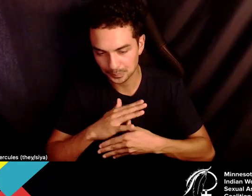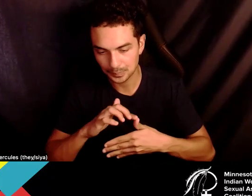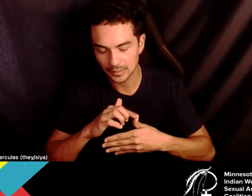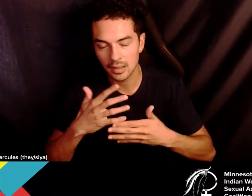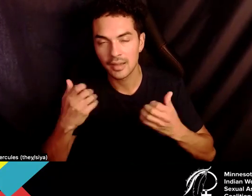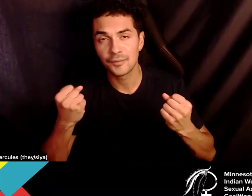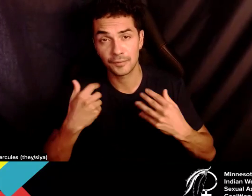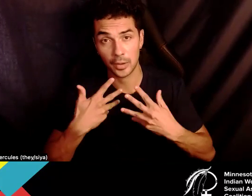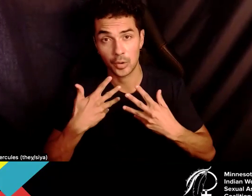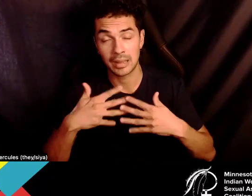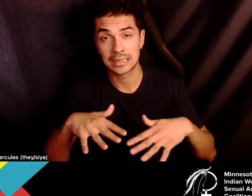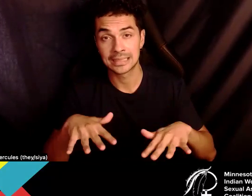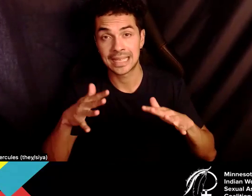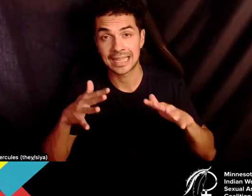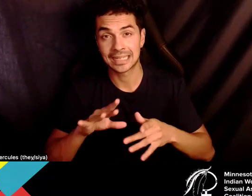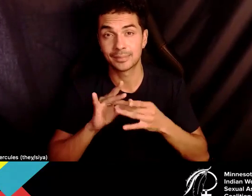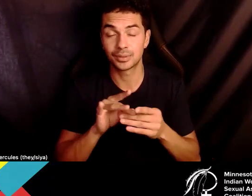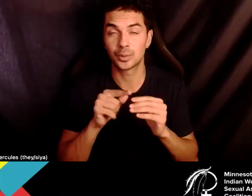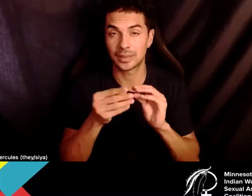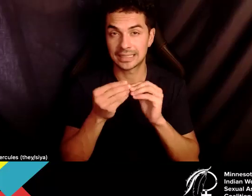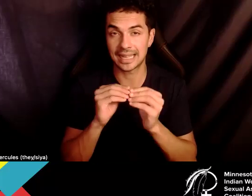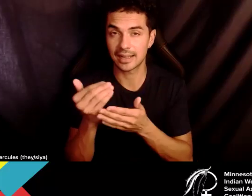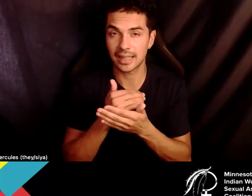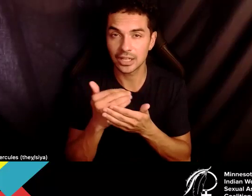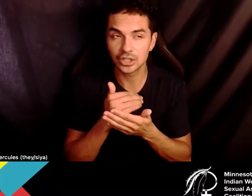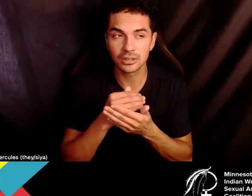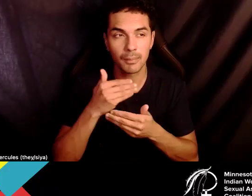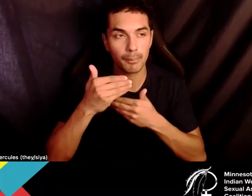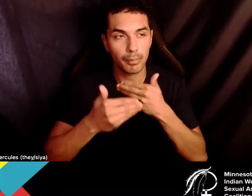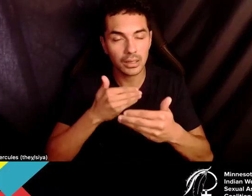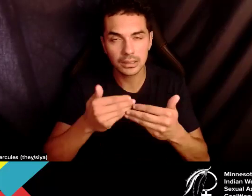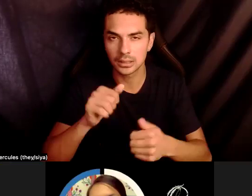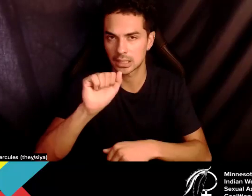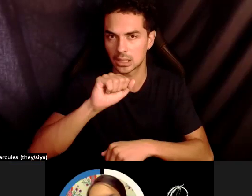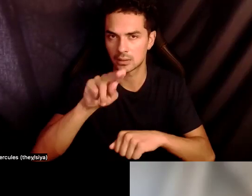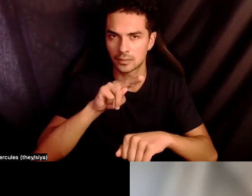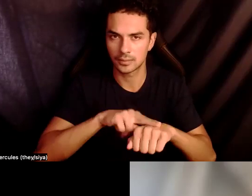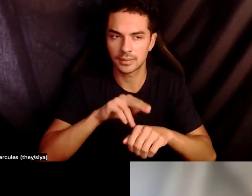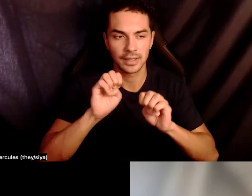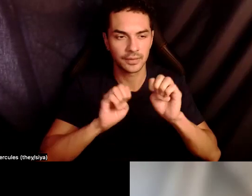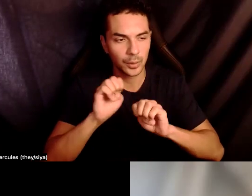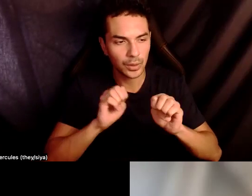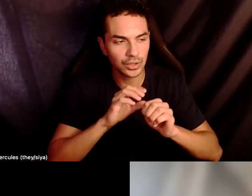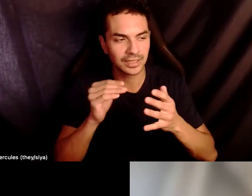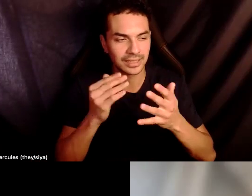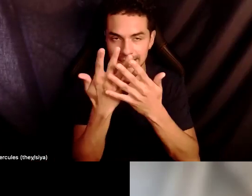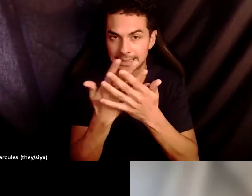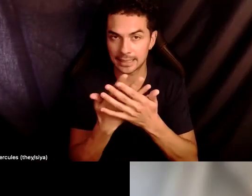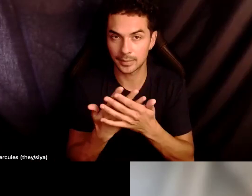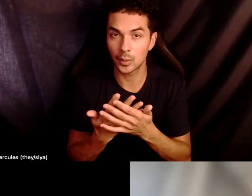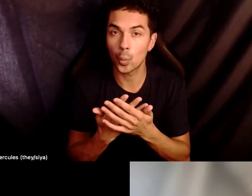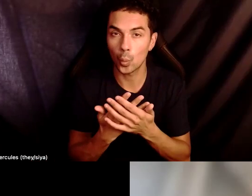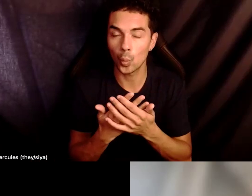anxiety, right? Just about data collection processes, the evaluation or assessment, you know,